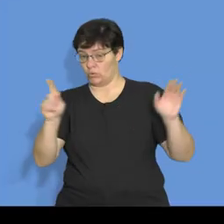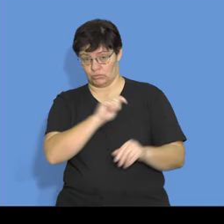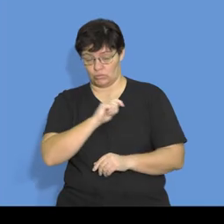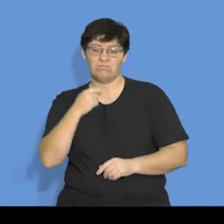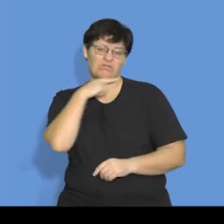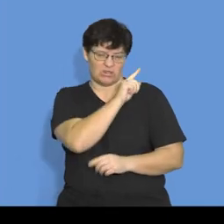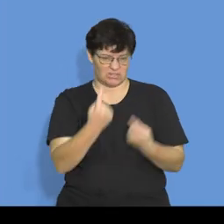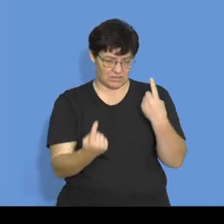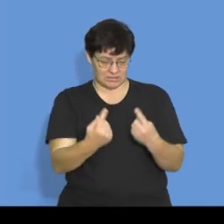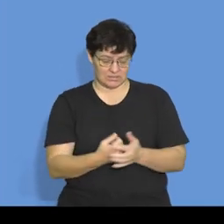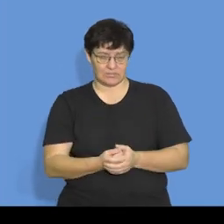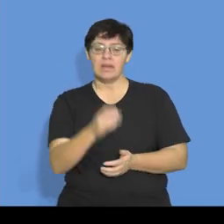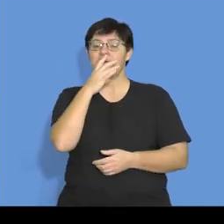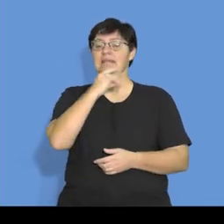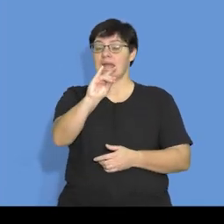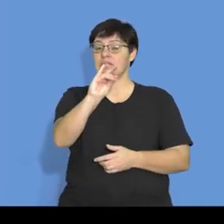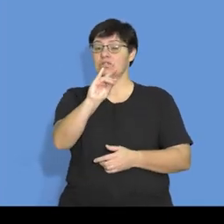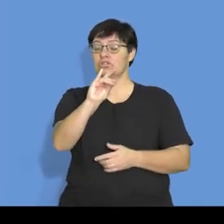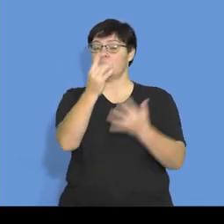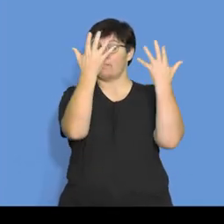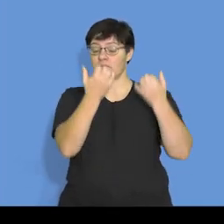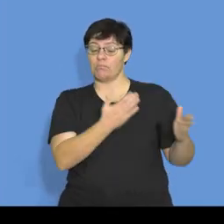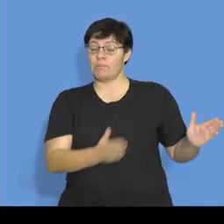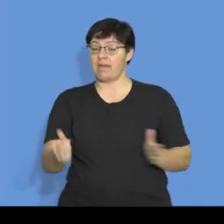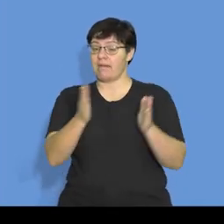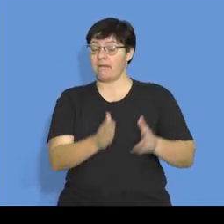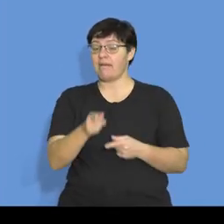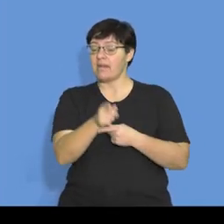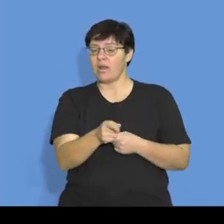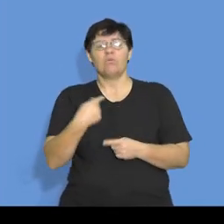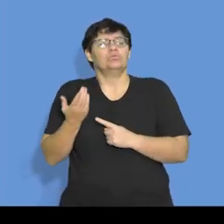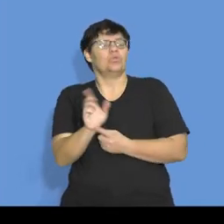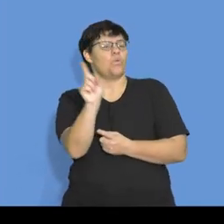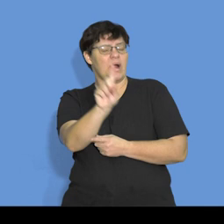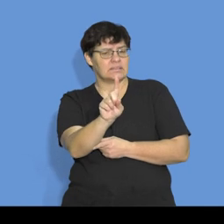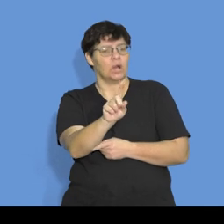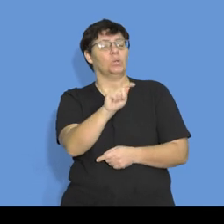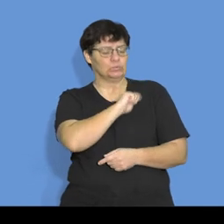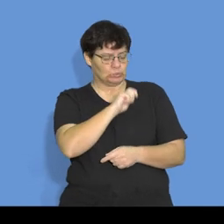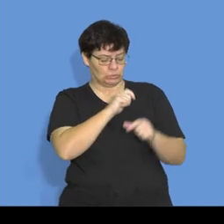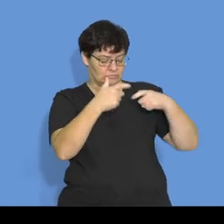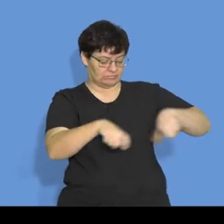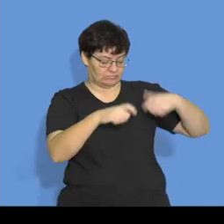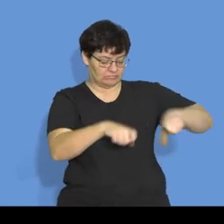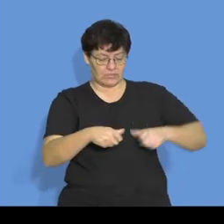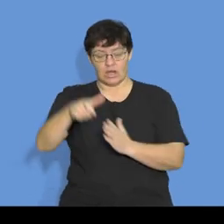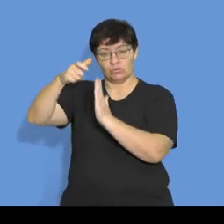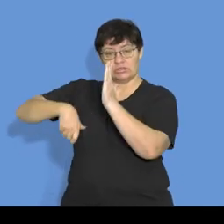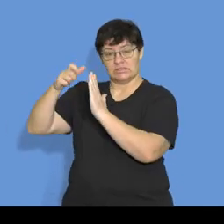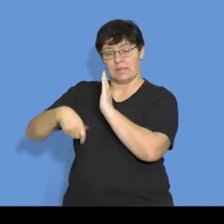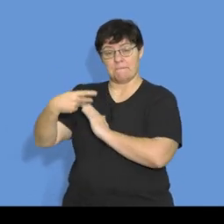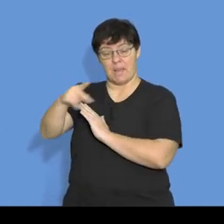A cash budget is prepared to show the actual receipts and payments for a specific